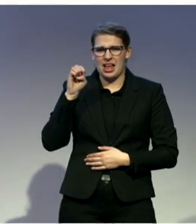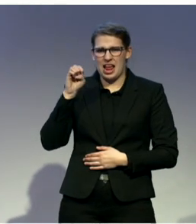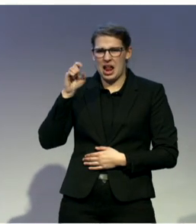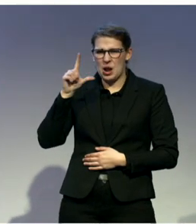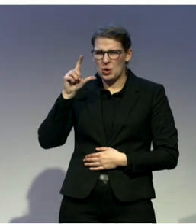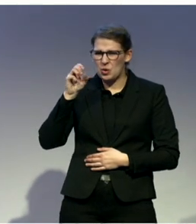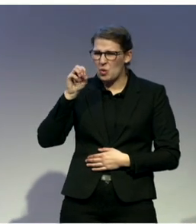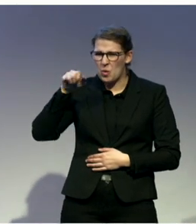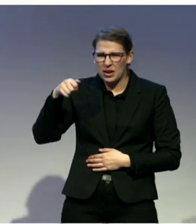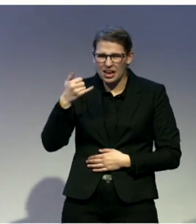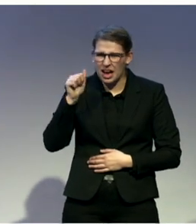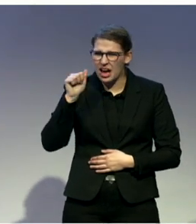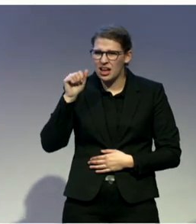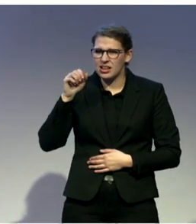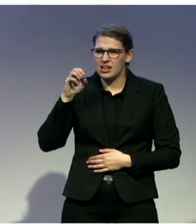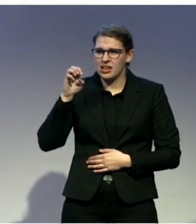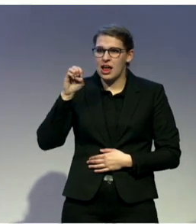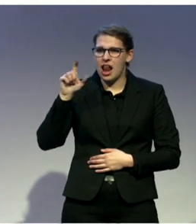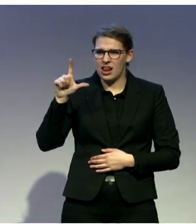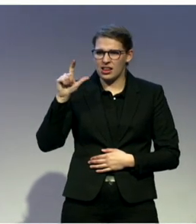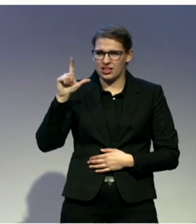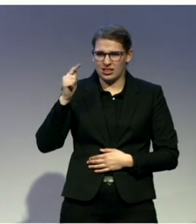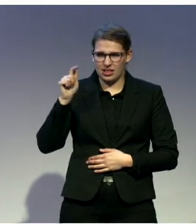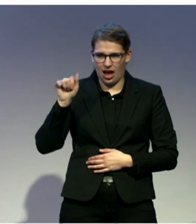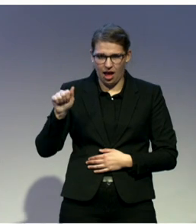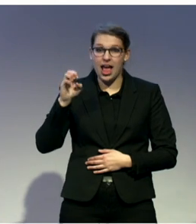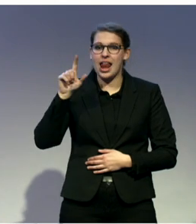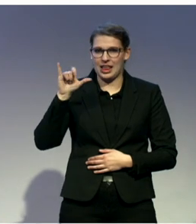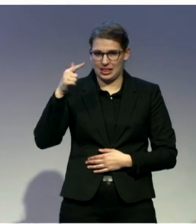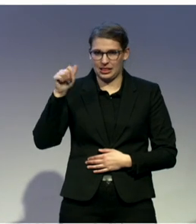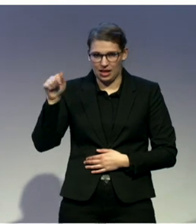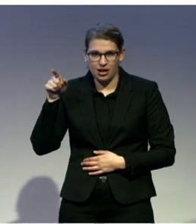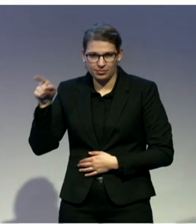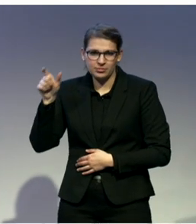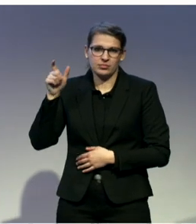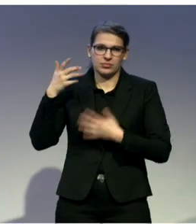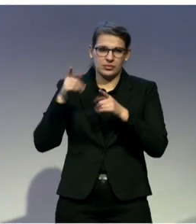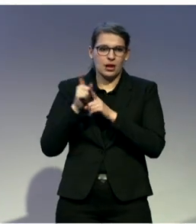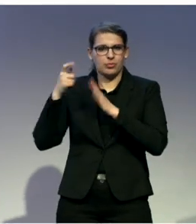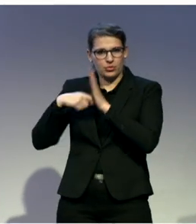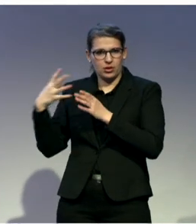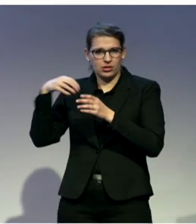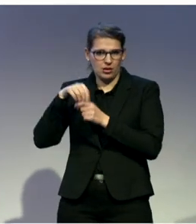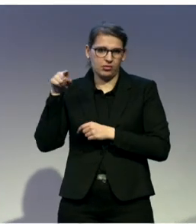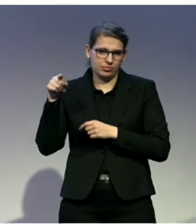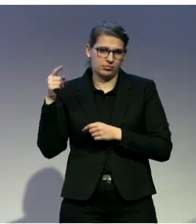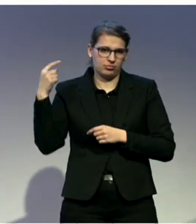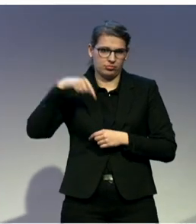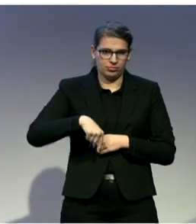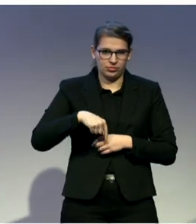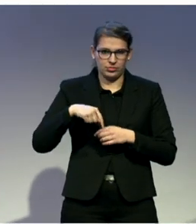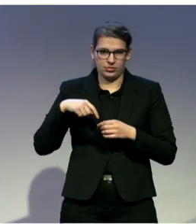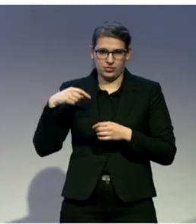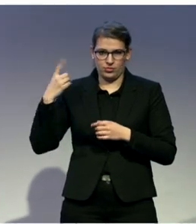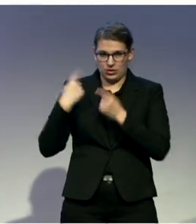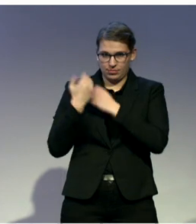Zero Project a couple of years ago, and Yonatan Shiov, it's a project manager that leads this amazing project. And